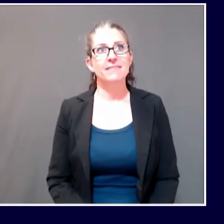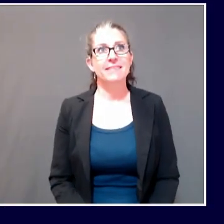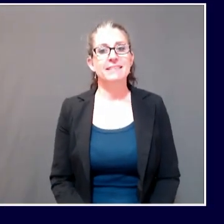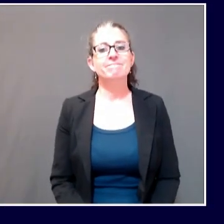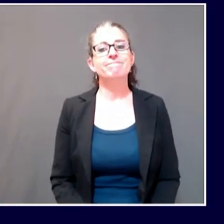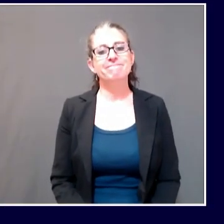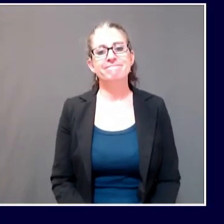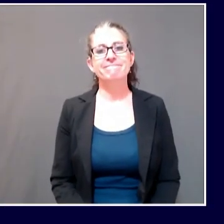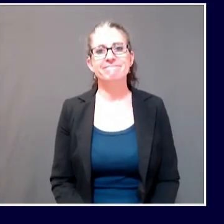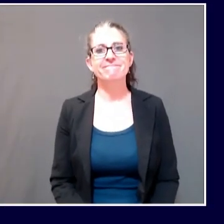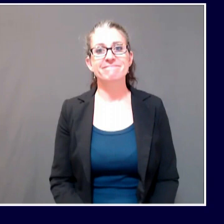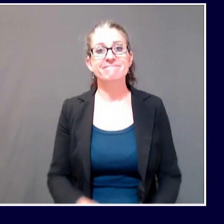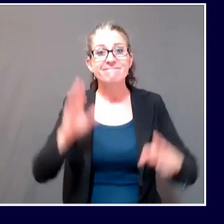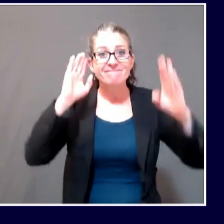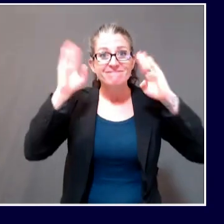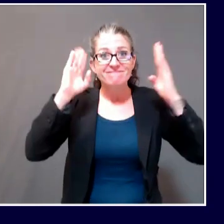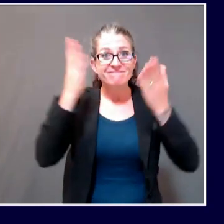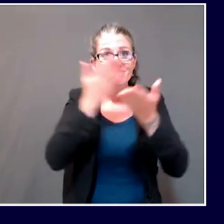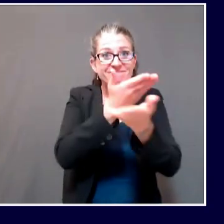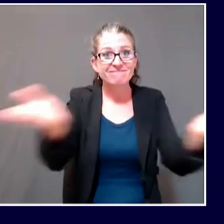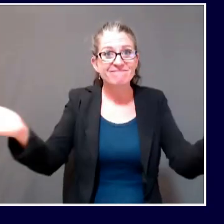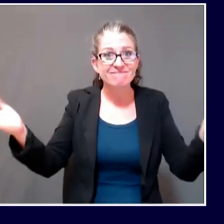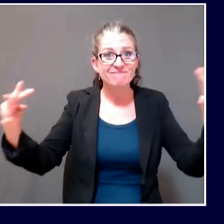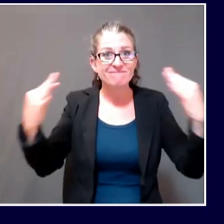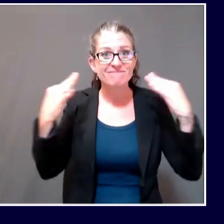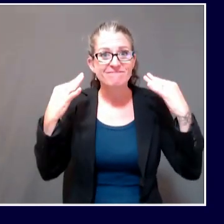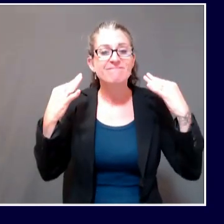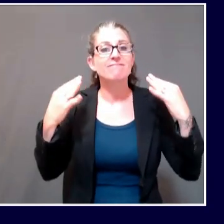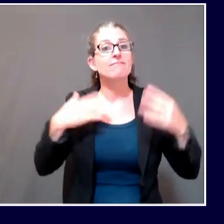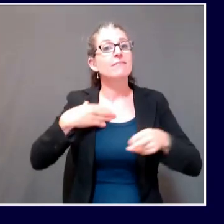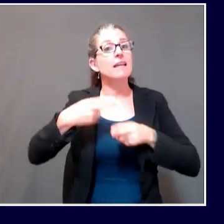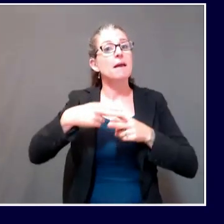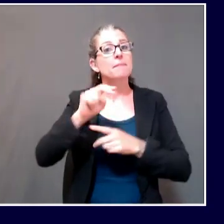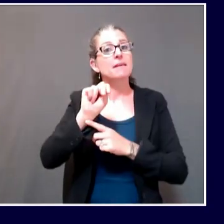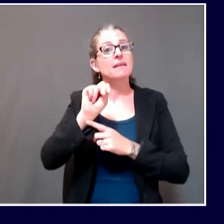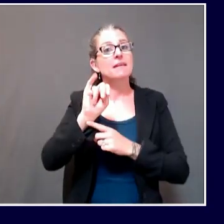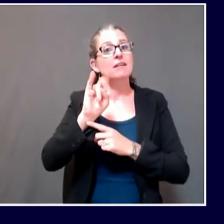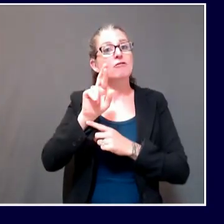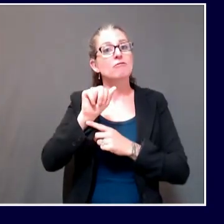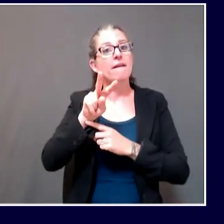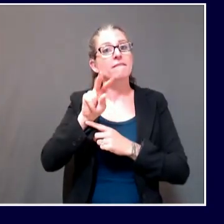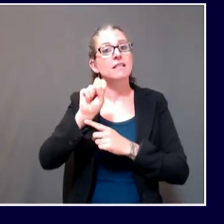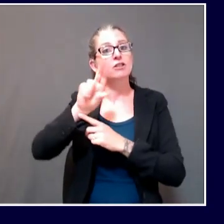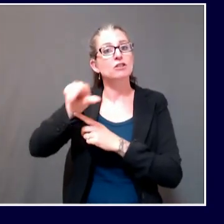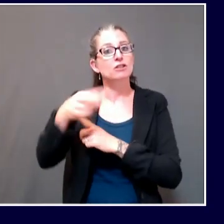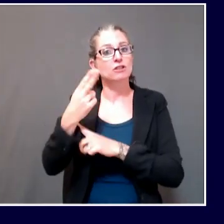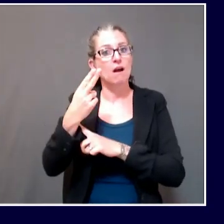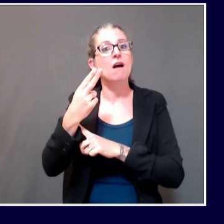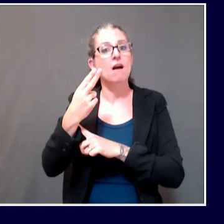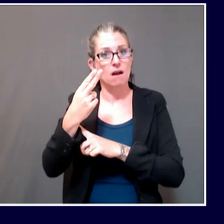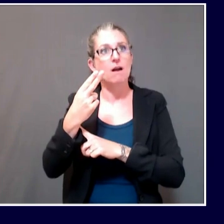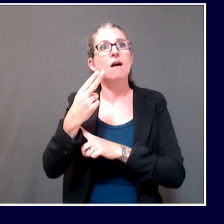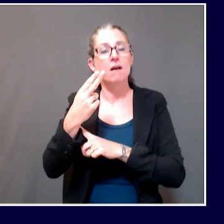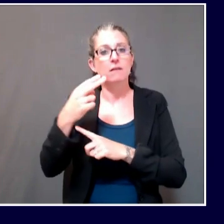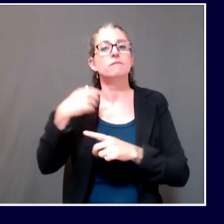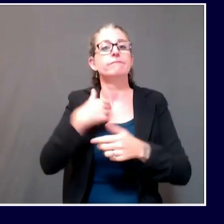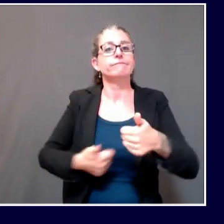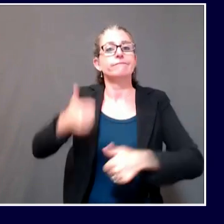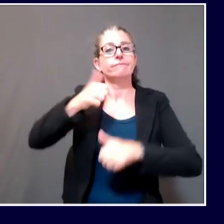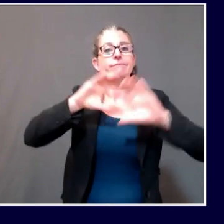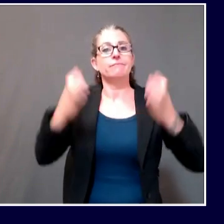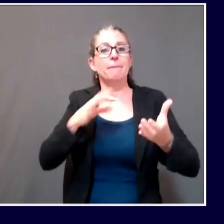Good afternoon ladies and gentlemen. My name is Nirav Shah. I'm the director of Maine's Center for Disease Control and Prevention.